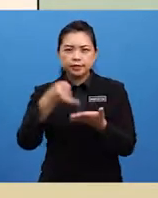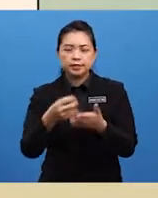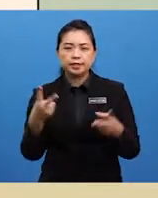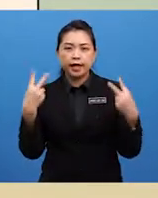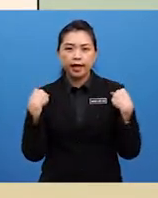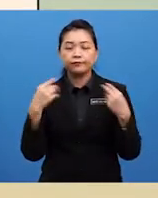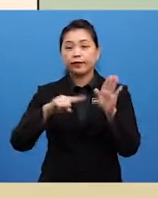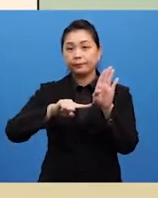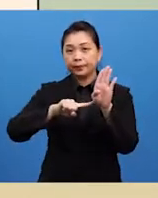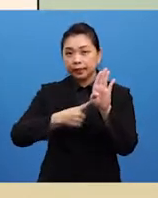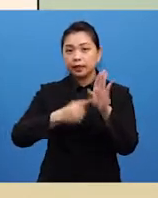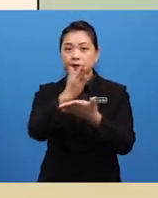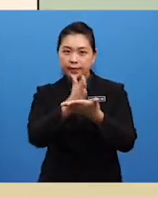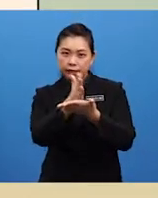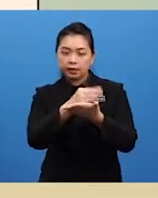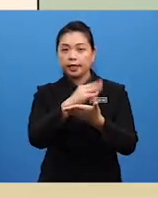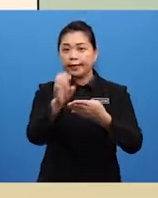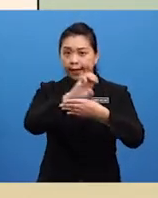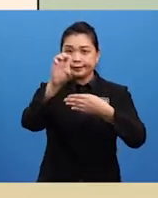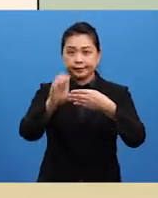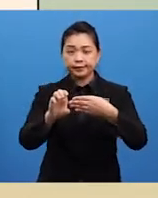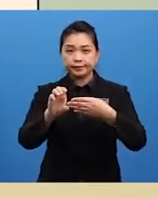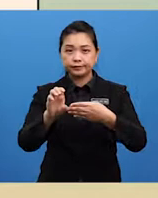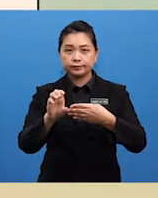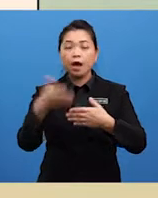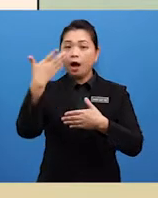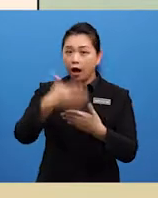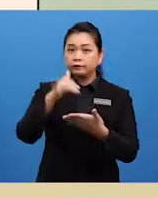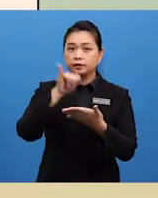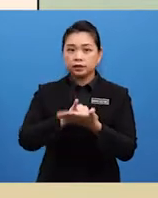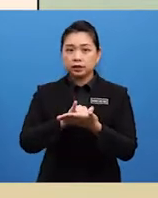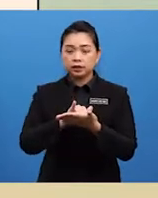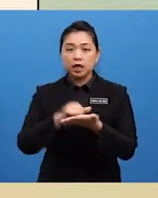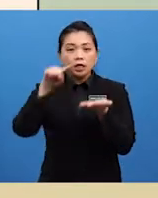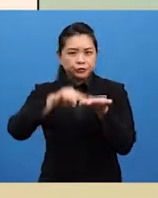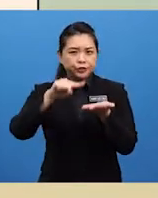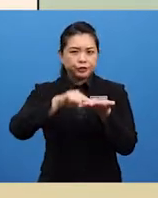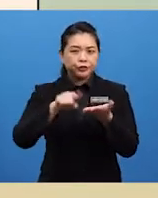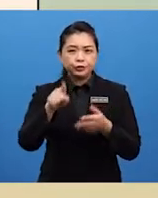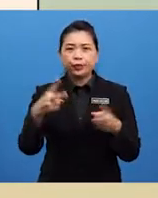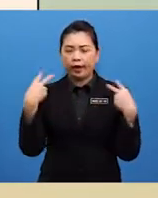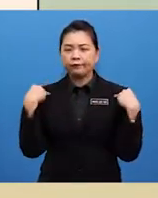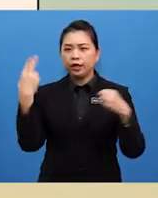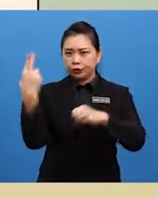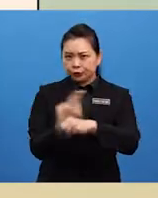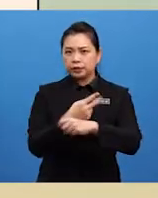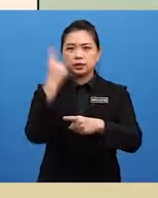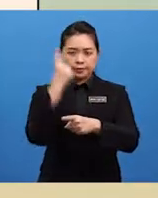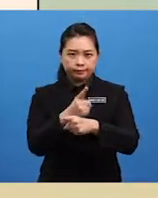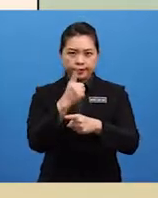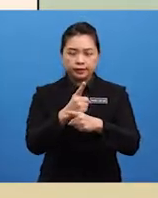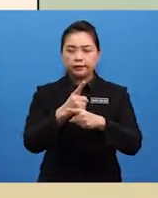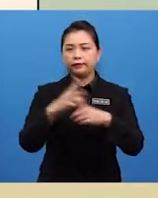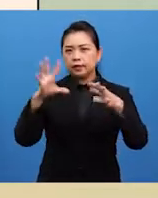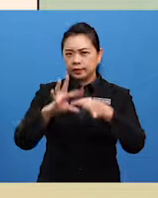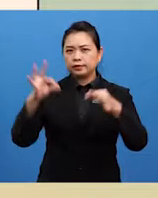story has a beginning, middle and ending. After that, check that you have